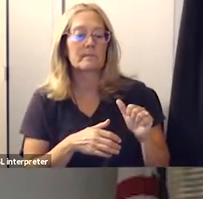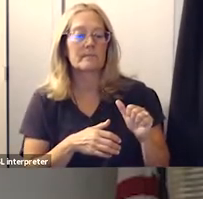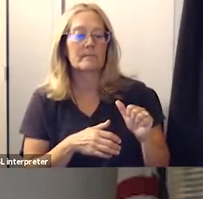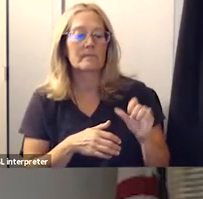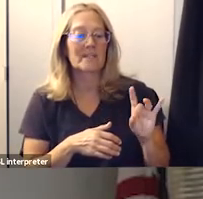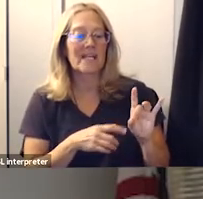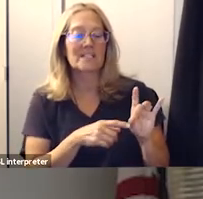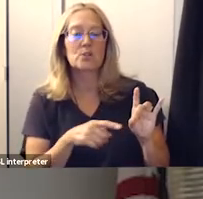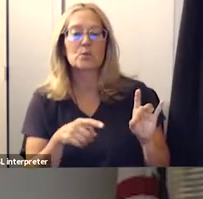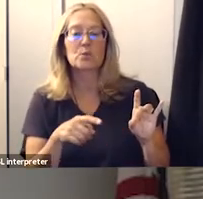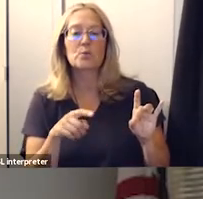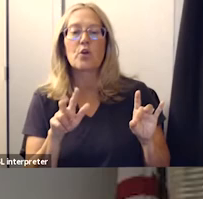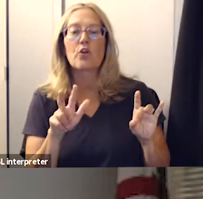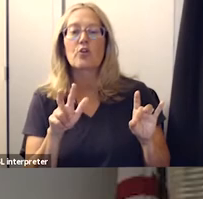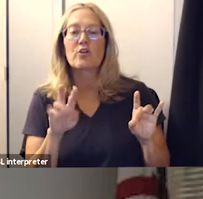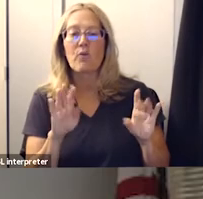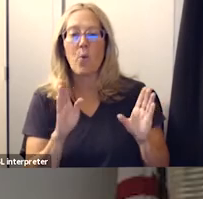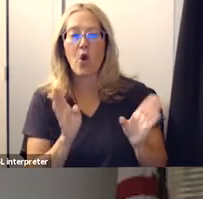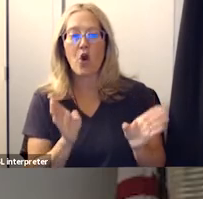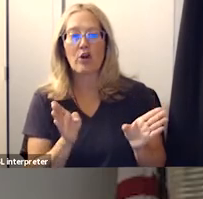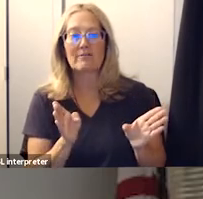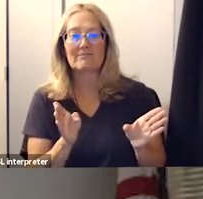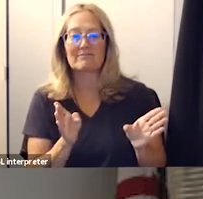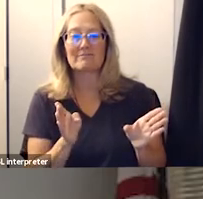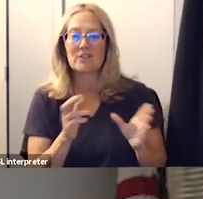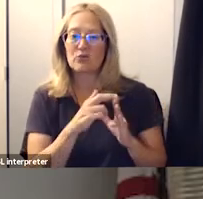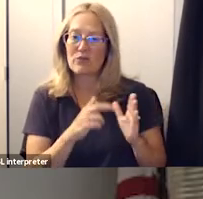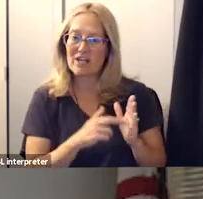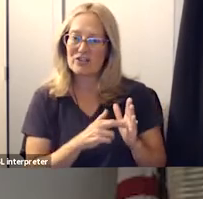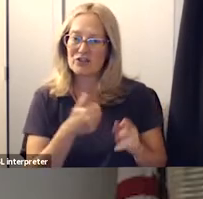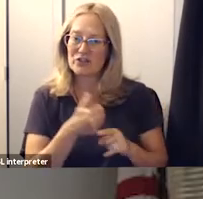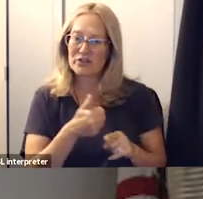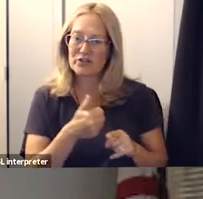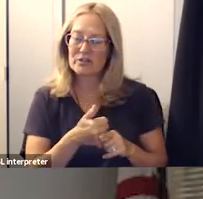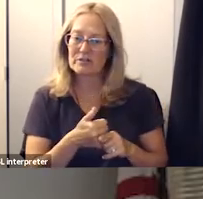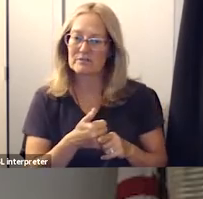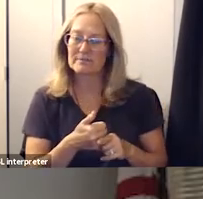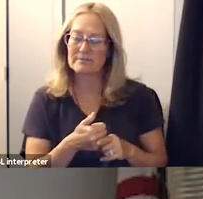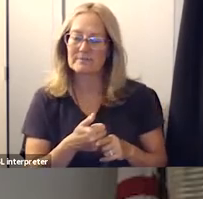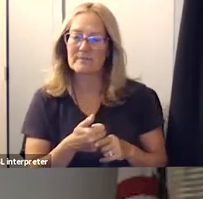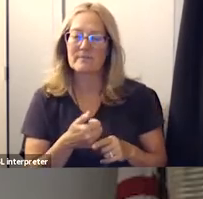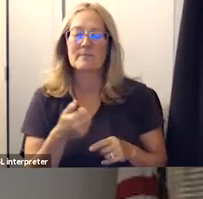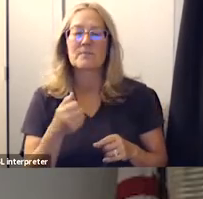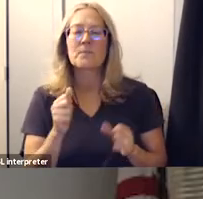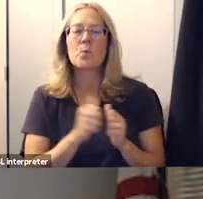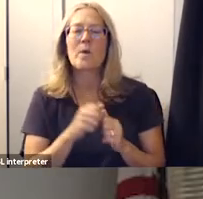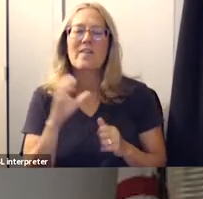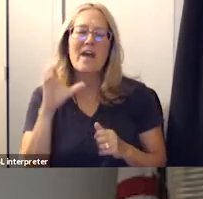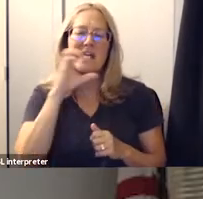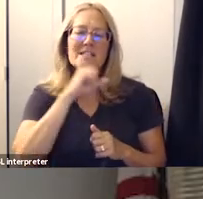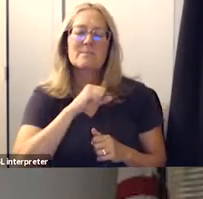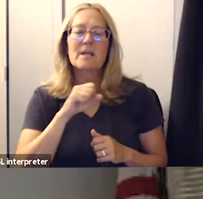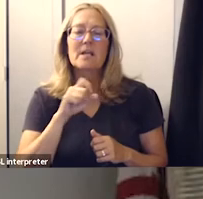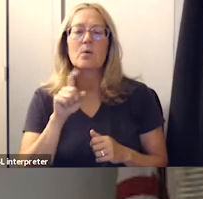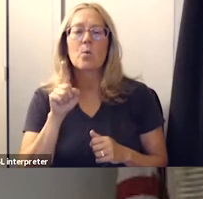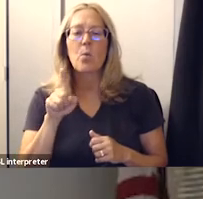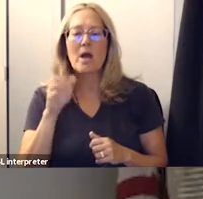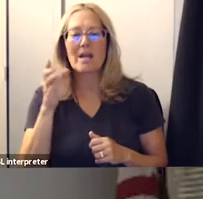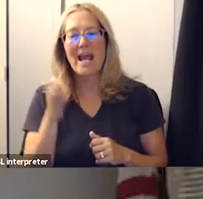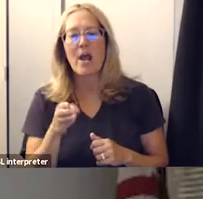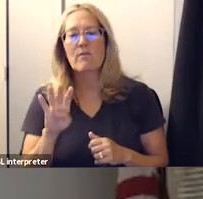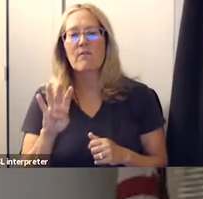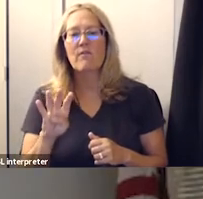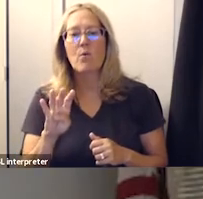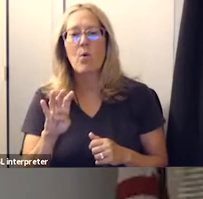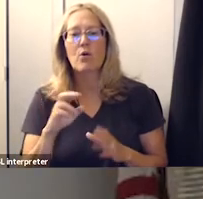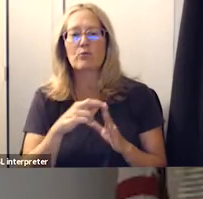of 18 through 34 were registered to vote with an estimated of one in four of